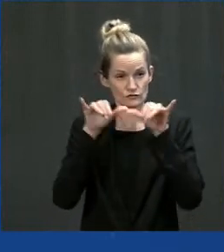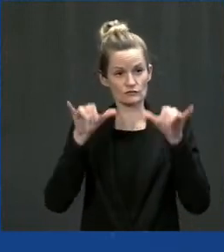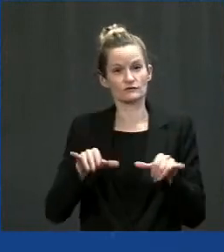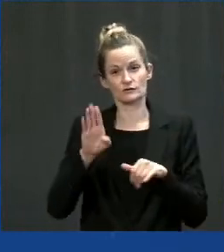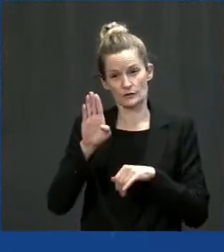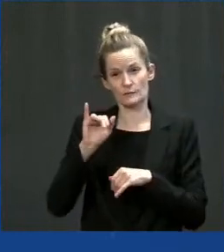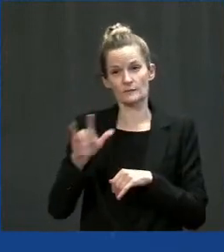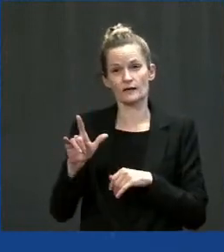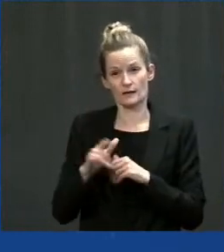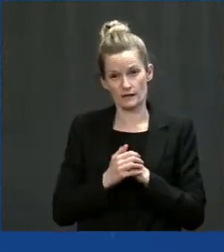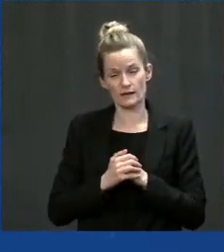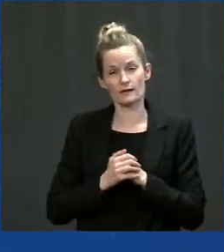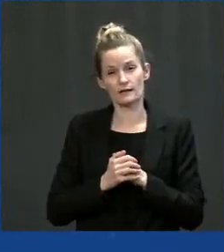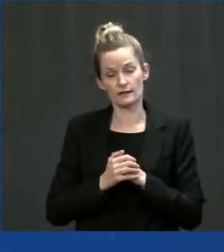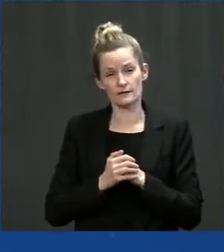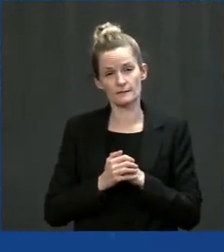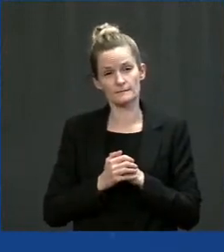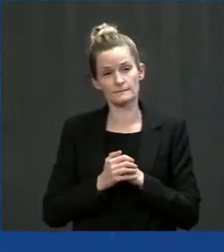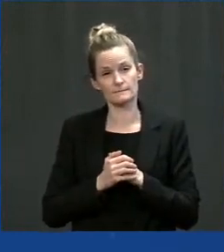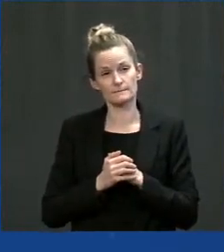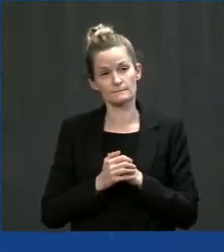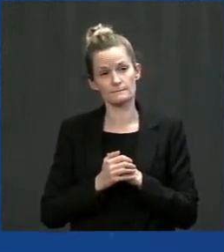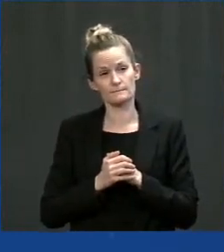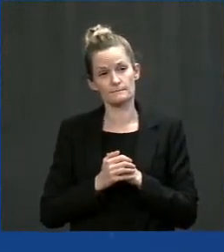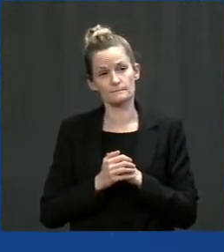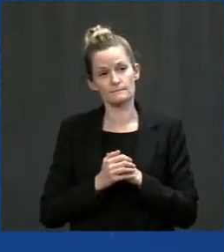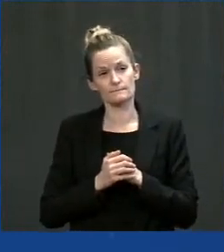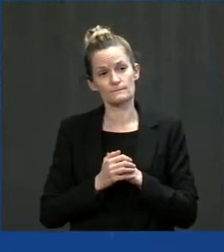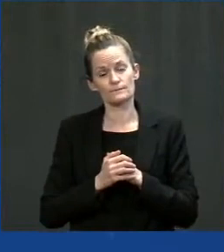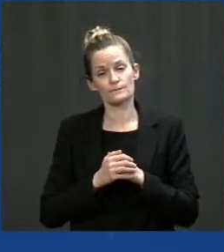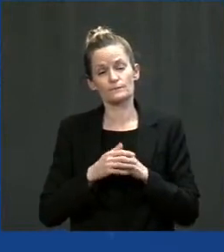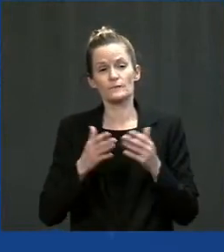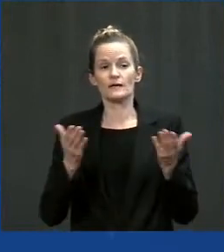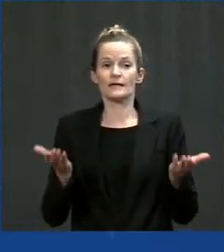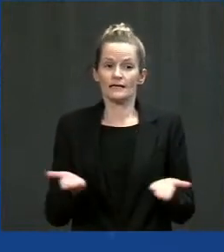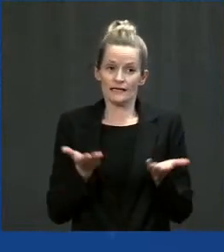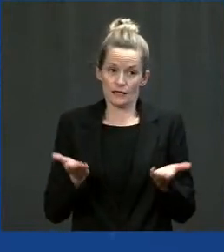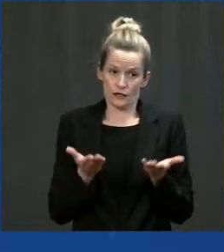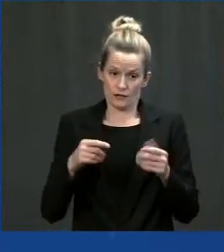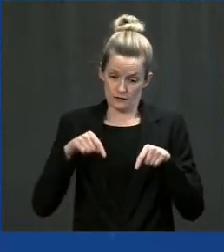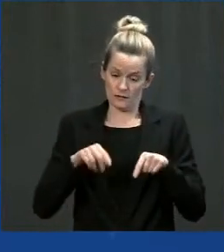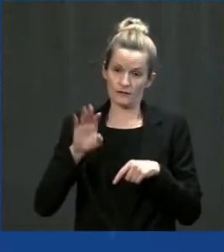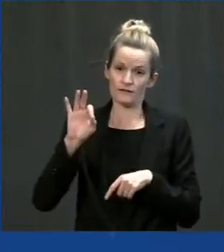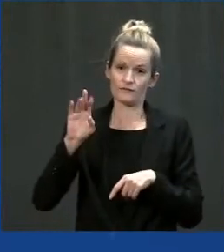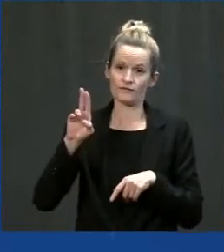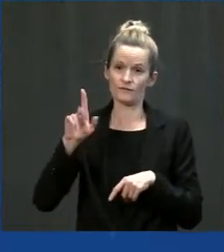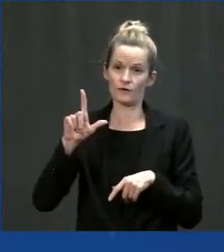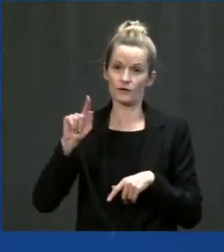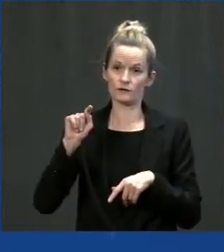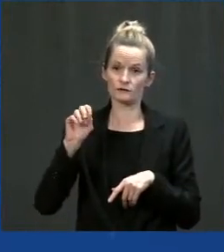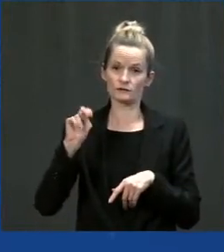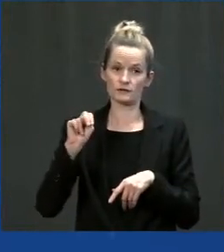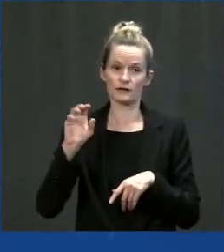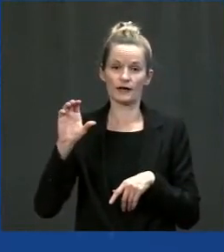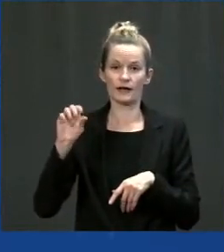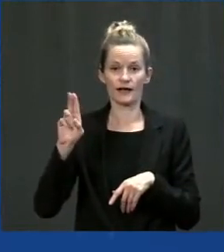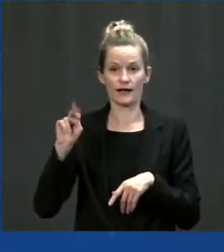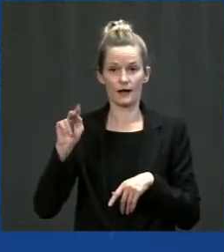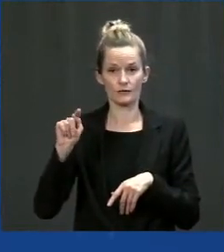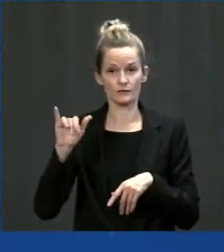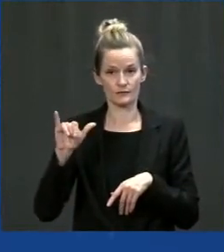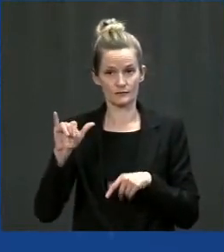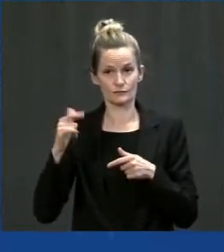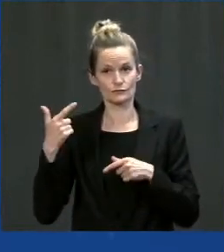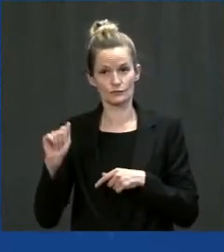and Jobs Act. Here in Fulton County and the 13 County Metro Atlanta region, we have done extensive